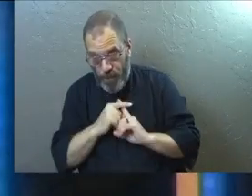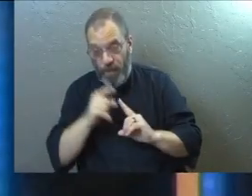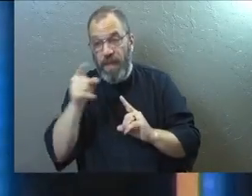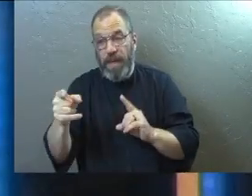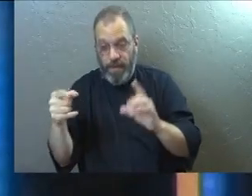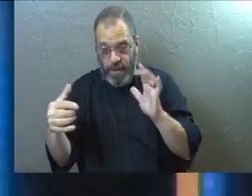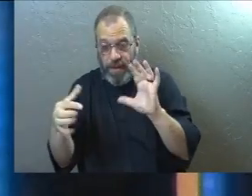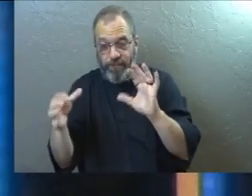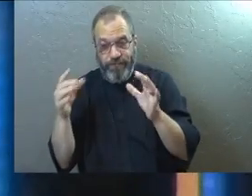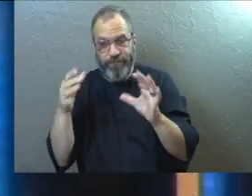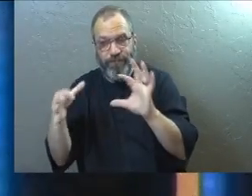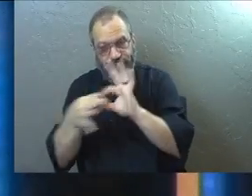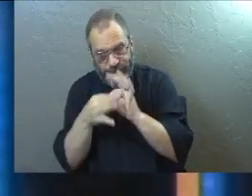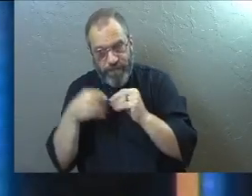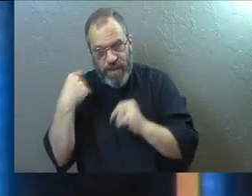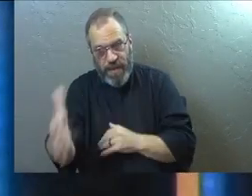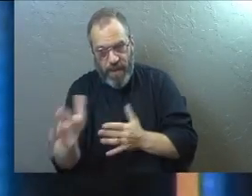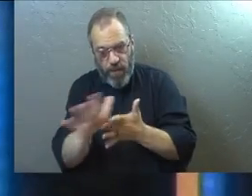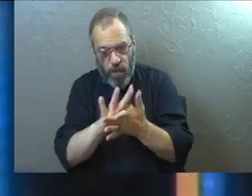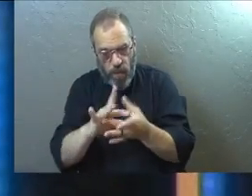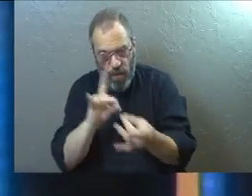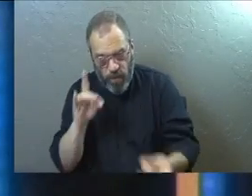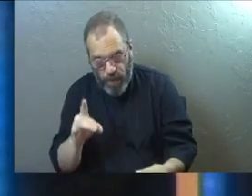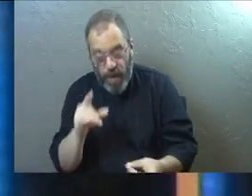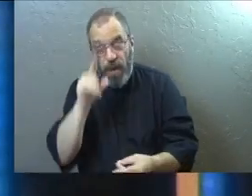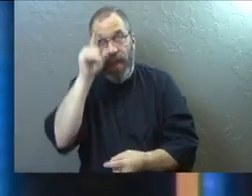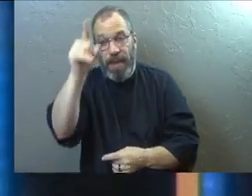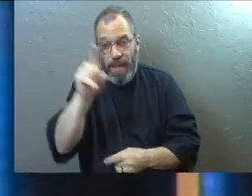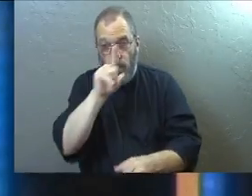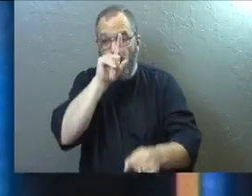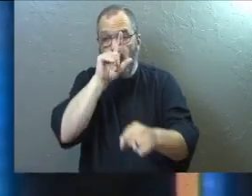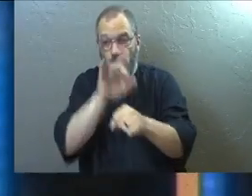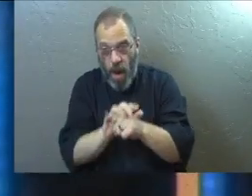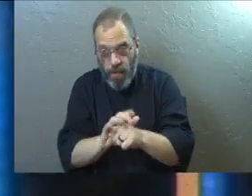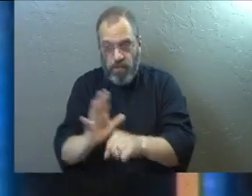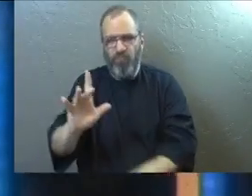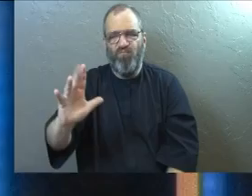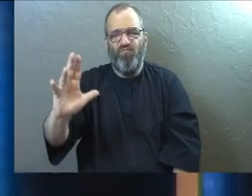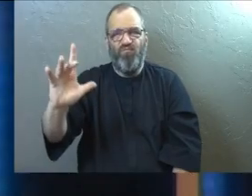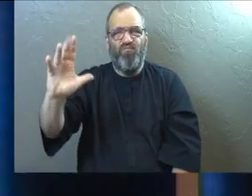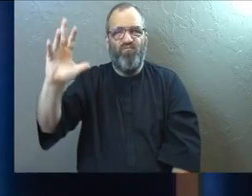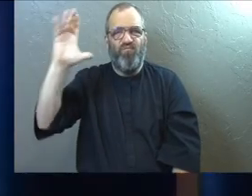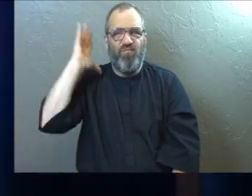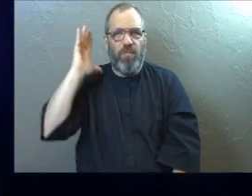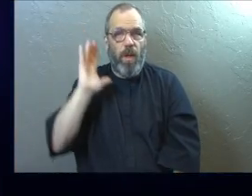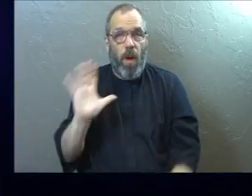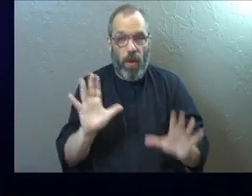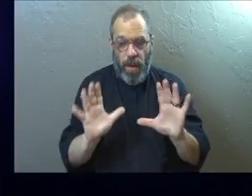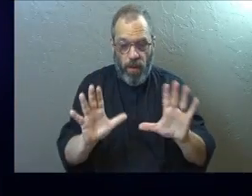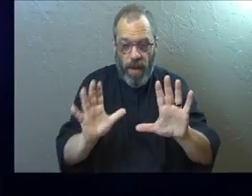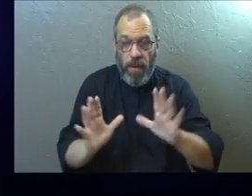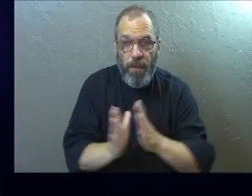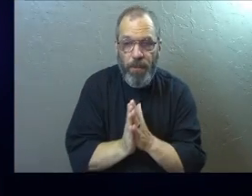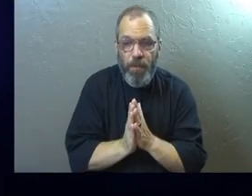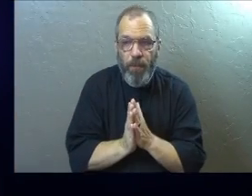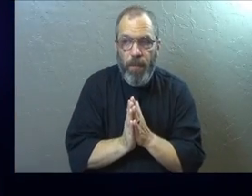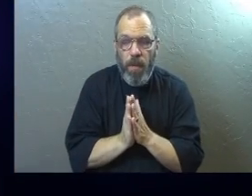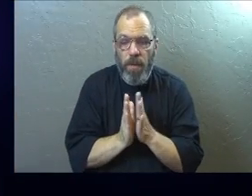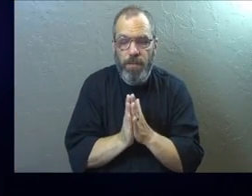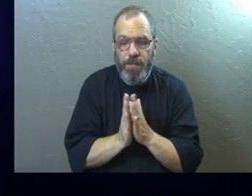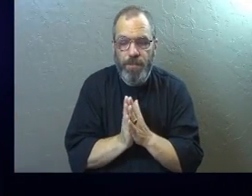identified you as his own by giving you the Holy Spirit whom he promised long ago. Just real quick on this slide.